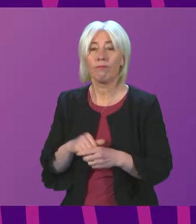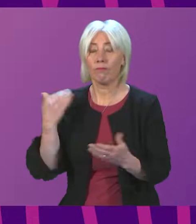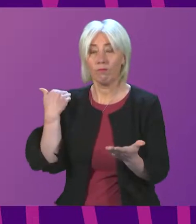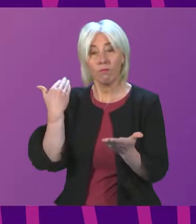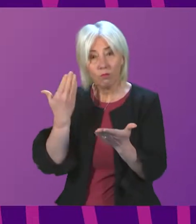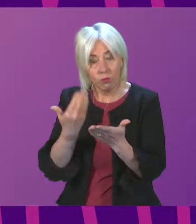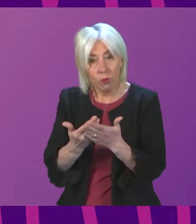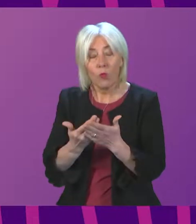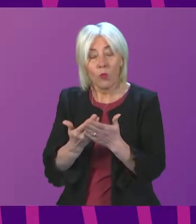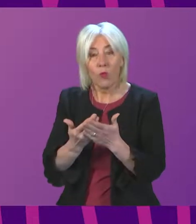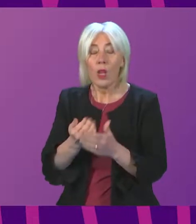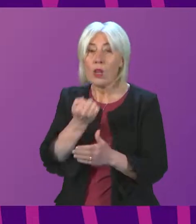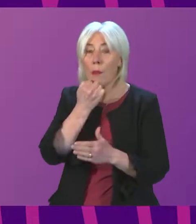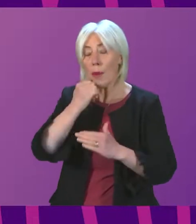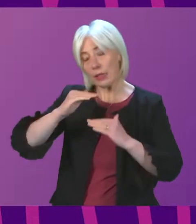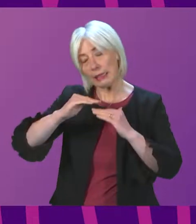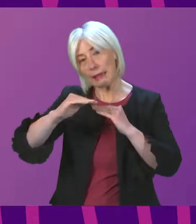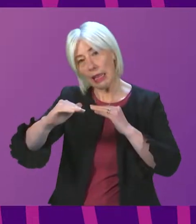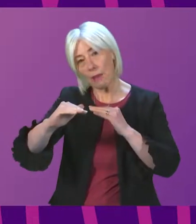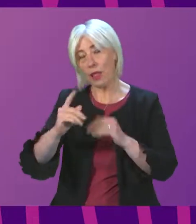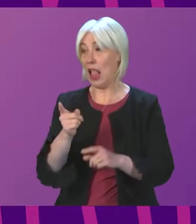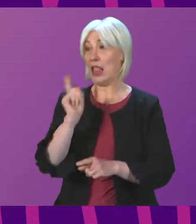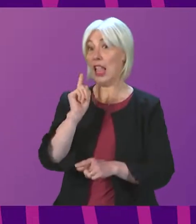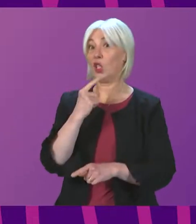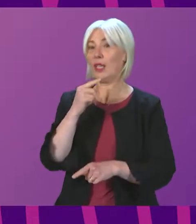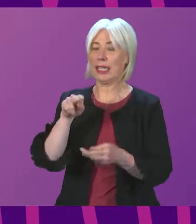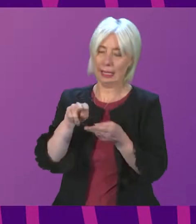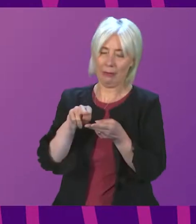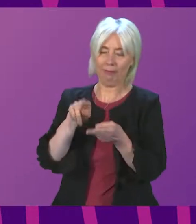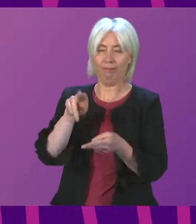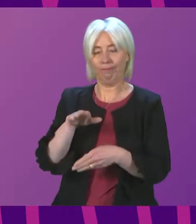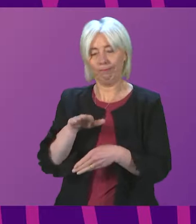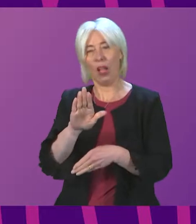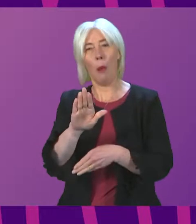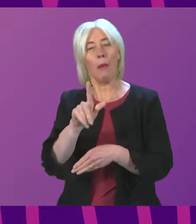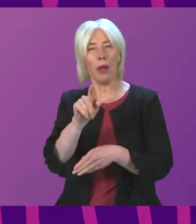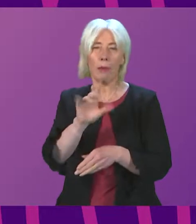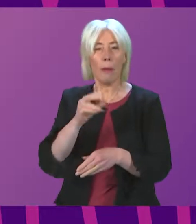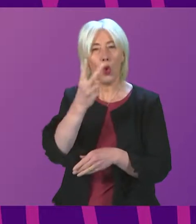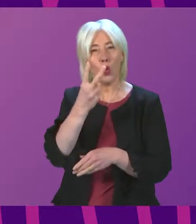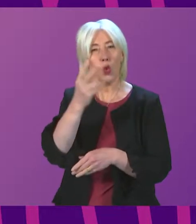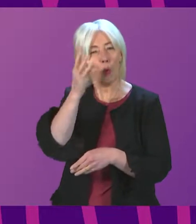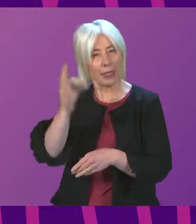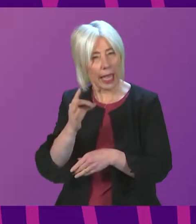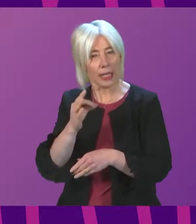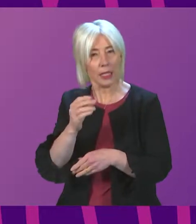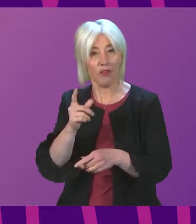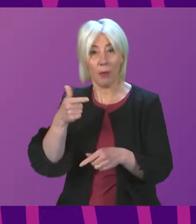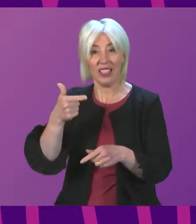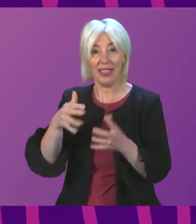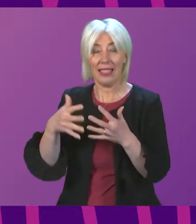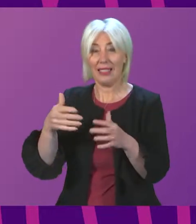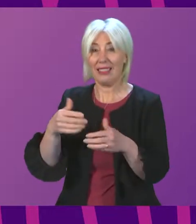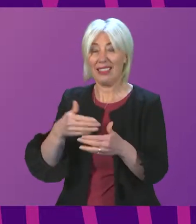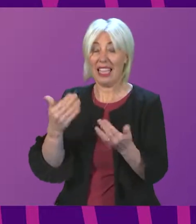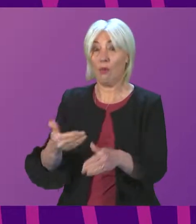have remained broadly stable. Last week, reported that cases had risen slightly by around 2 per cent in the preceding seven days.